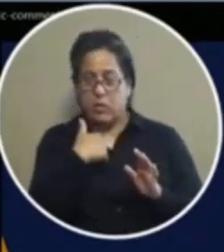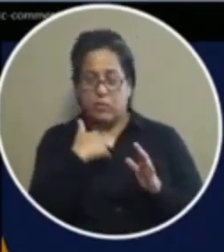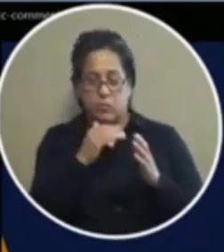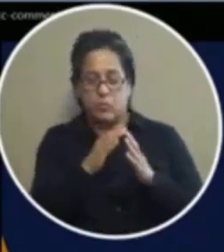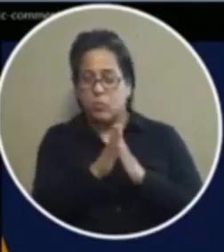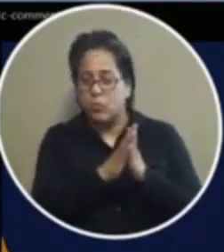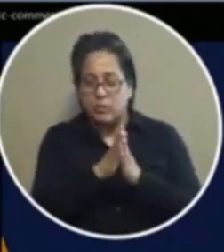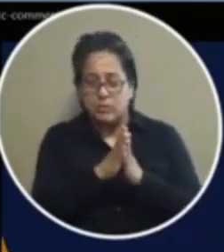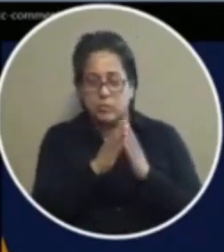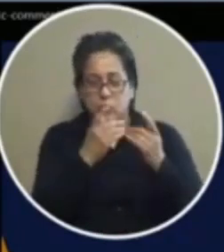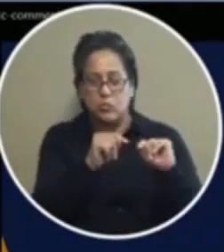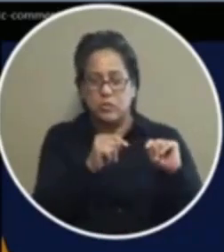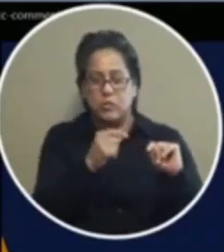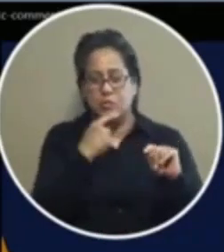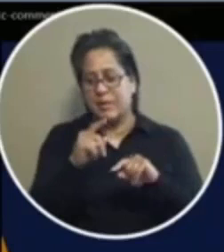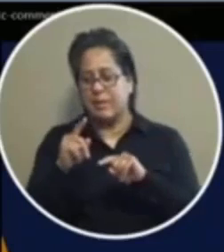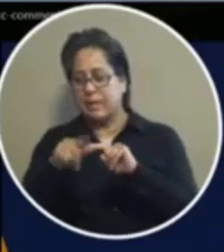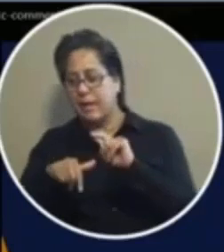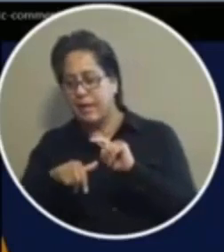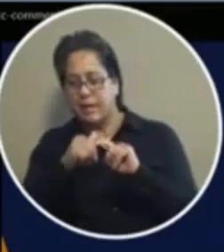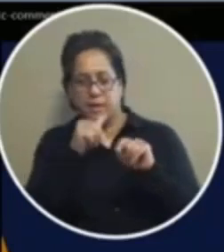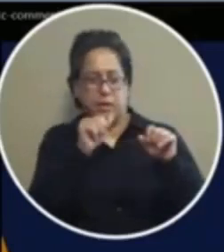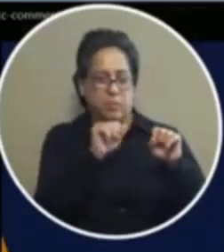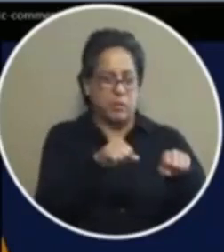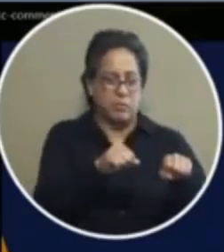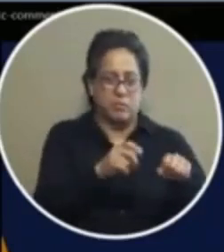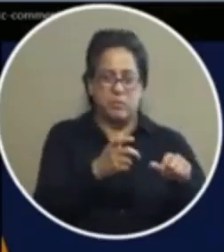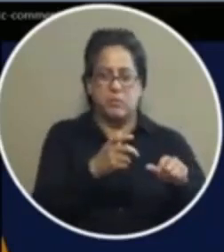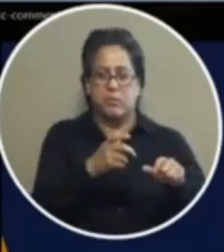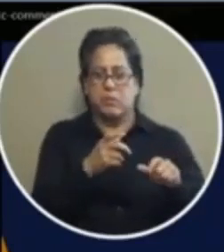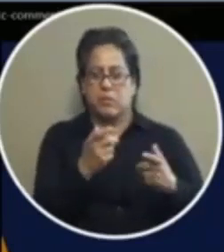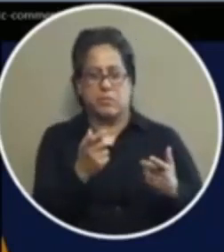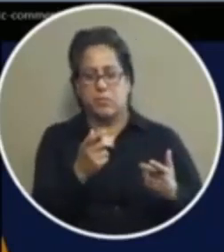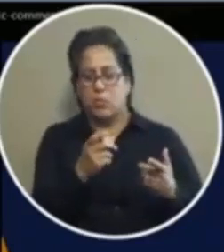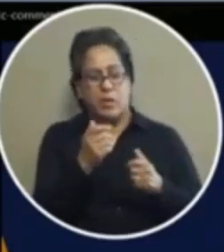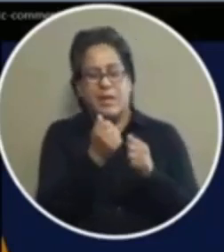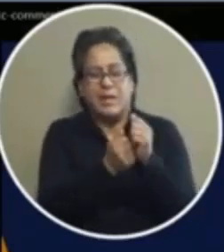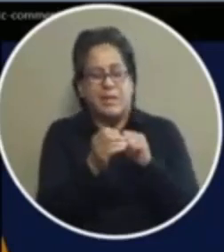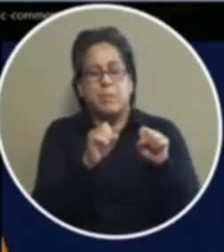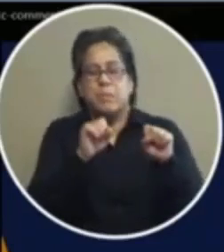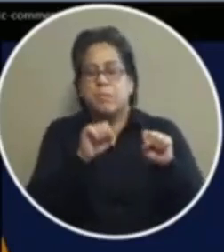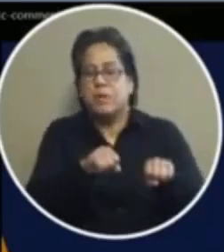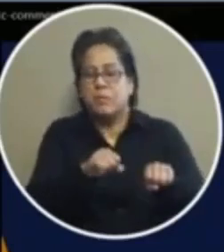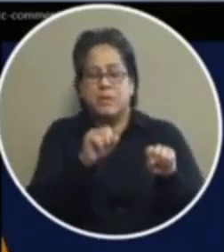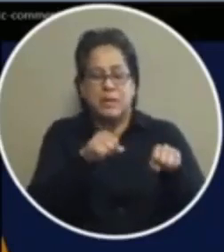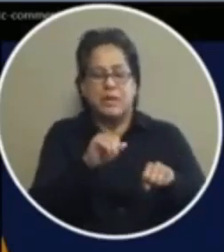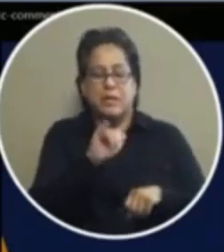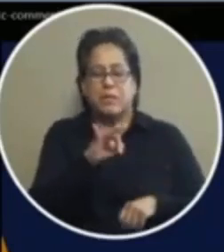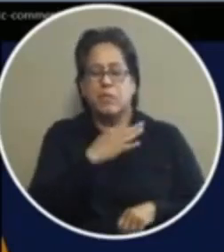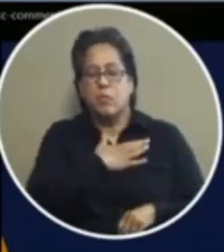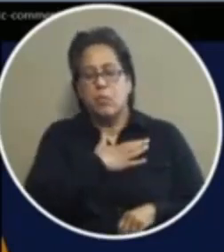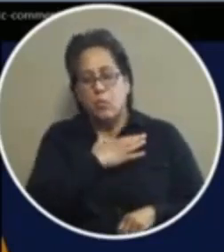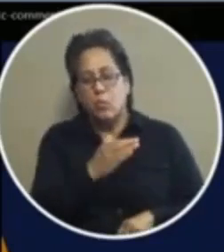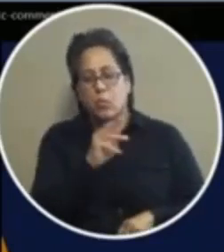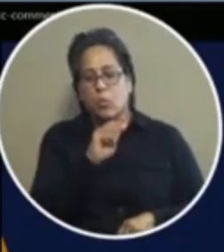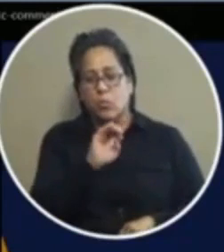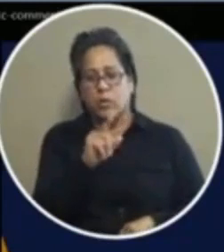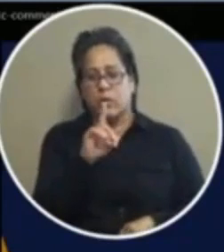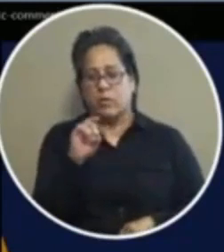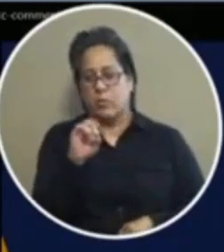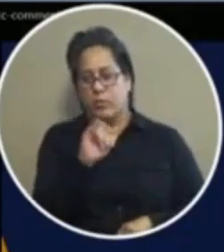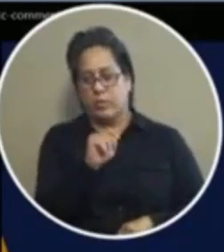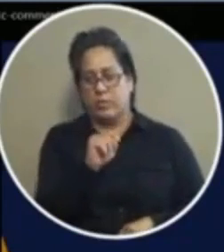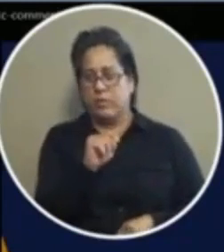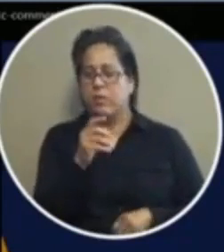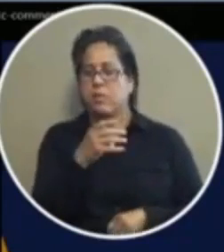try when you say we can't or it's not possible like anything's possible to be done if you have the willingness to try and do it as you can